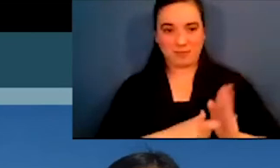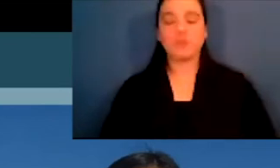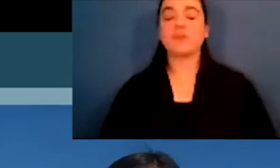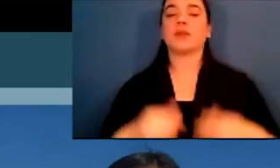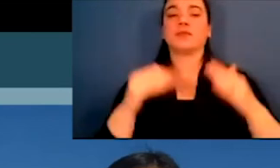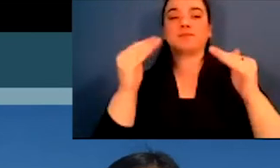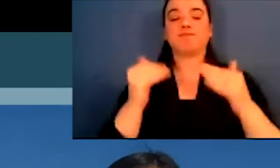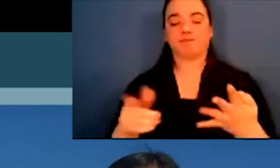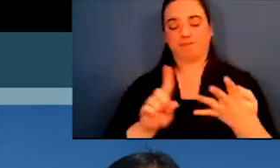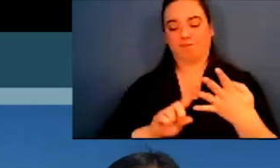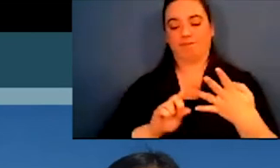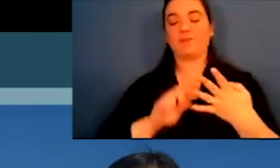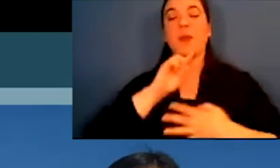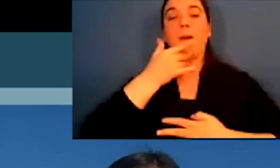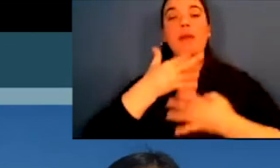relatives.